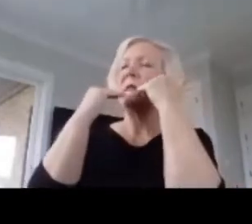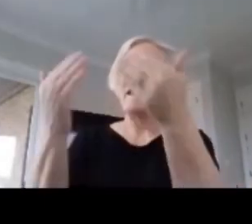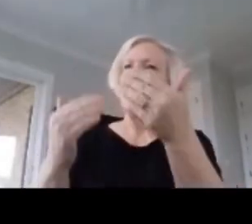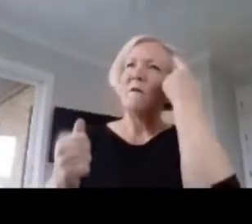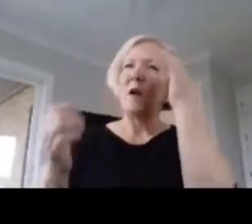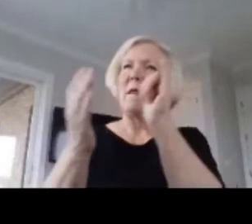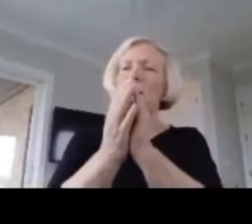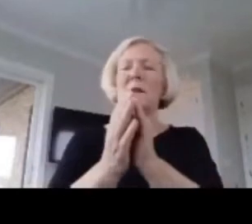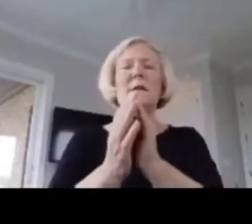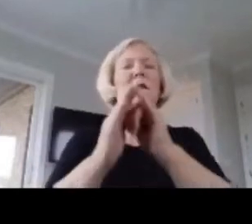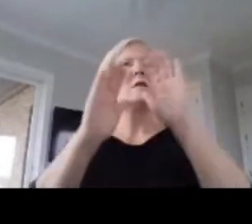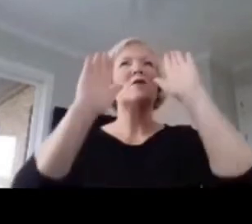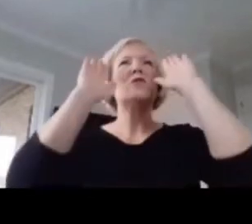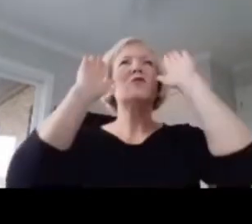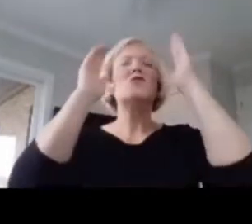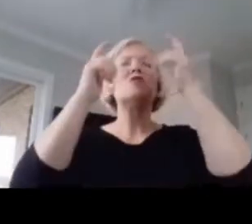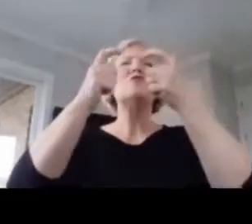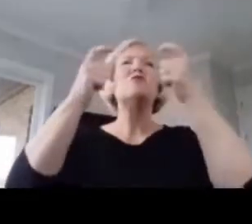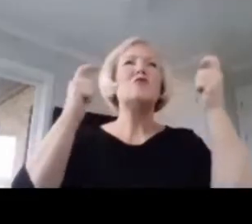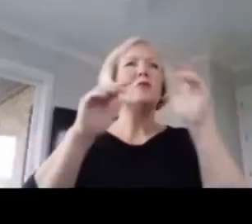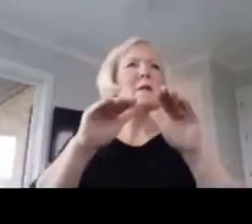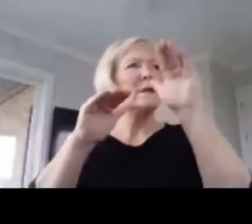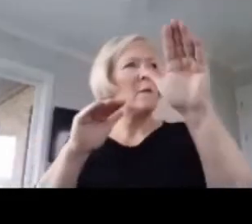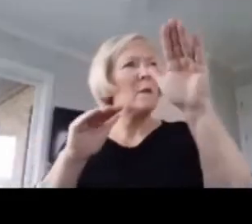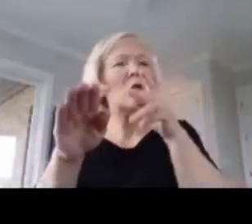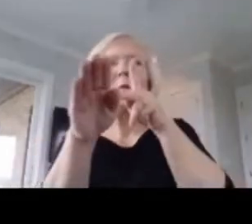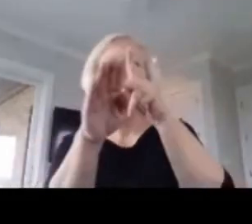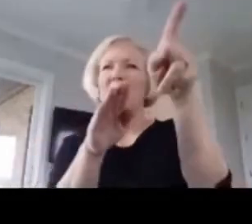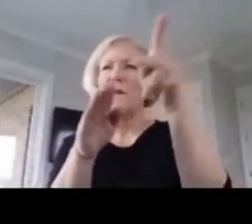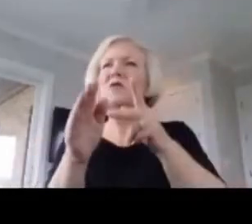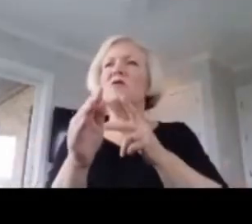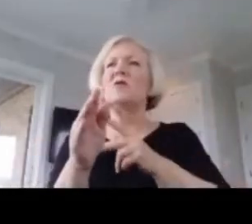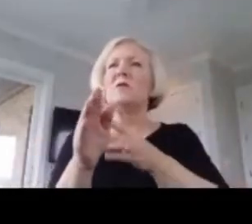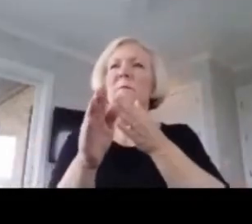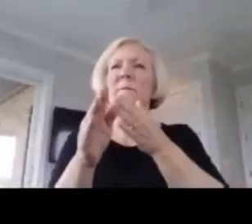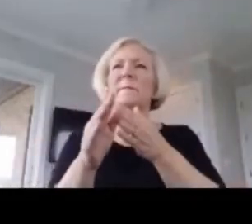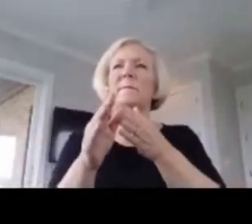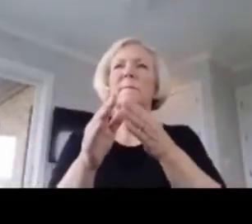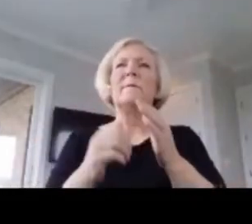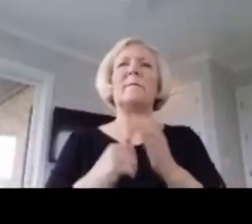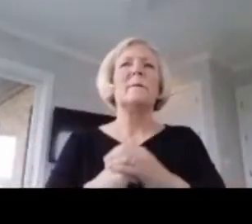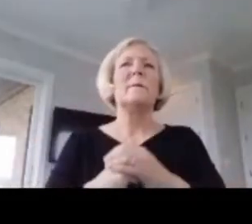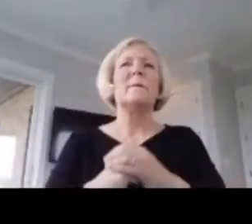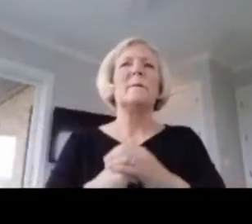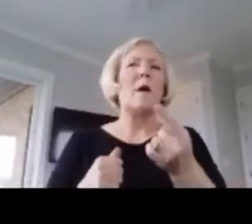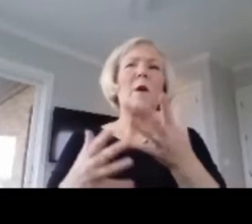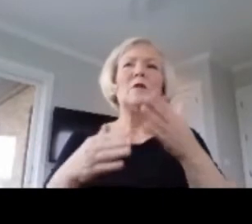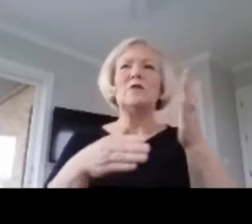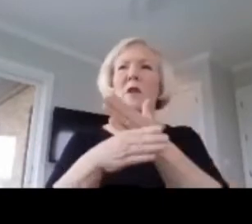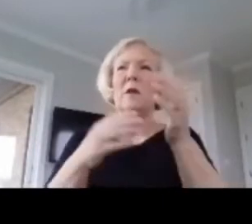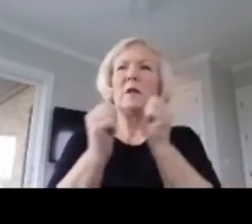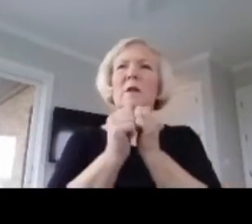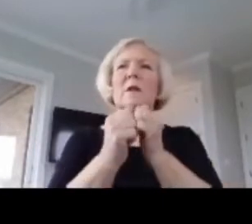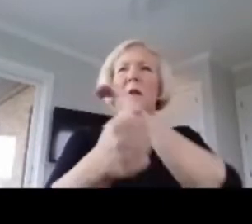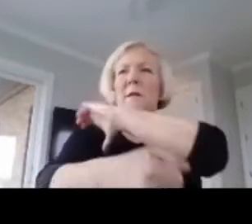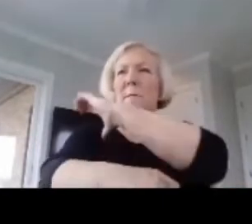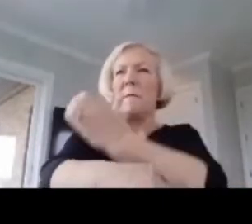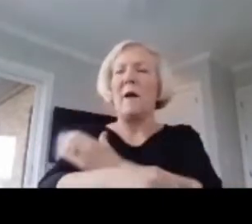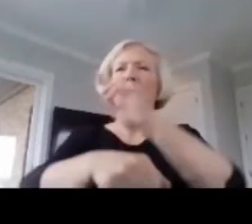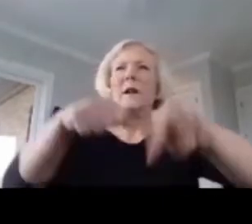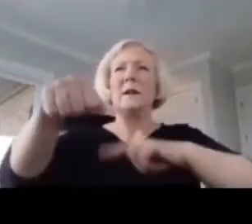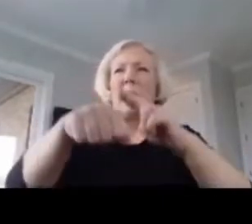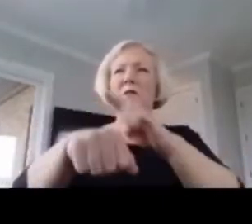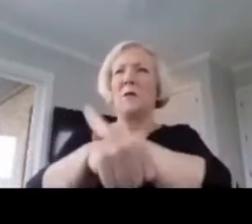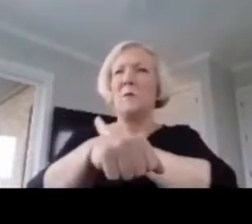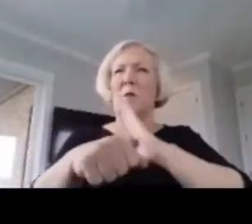momentous step in your professional careers. I want to share with you the power national board certified teachers have to